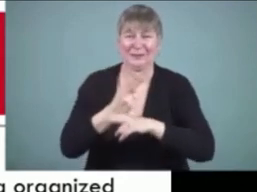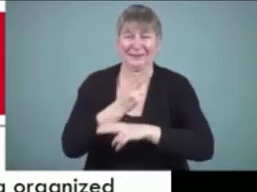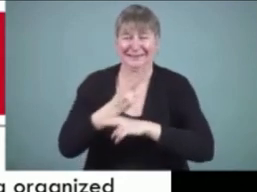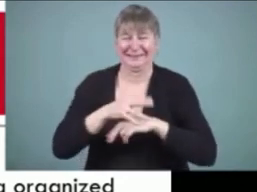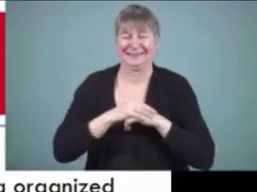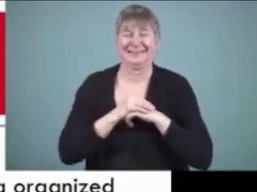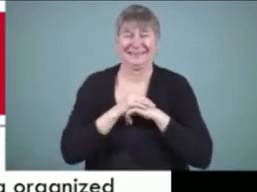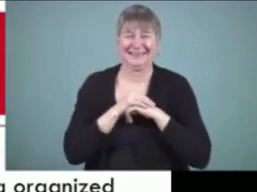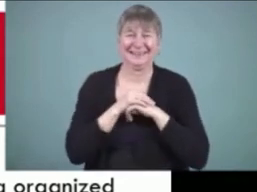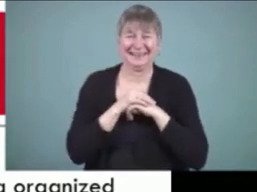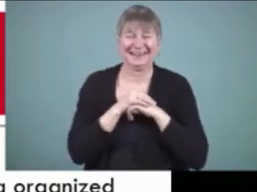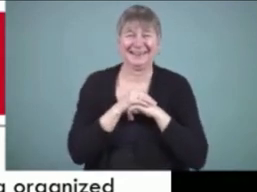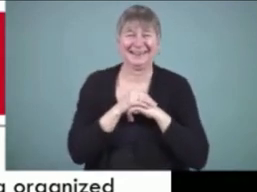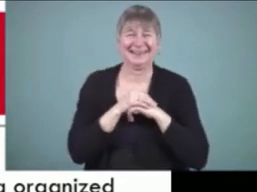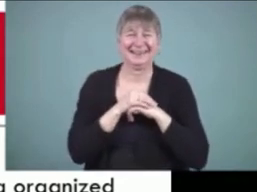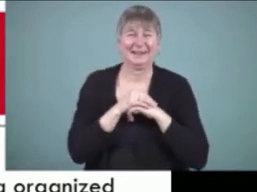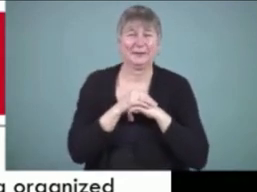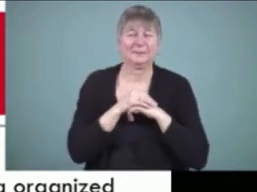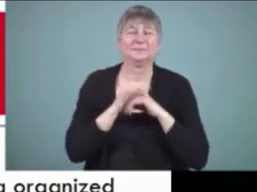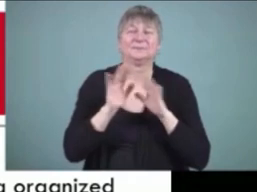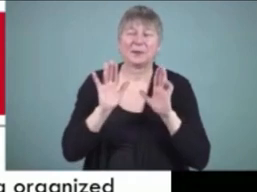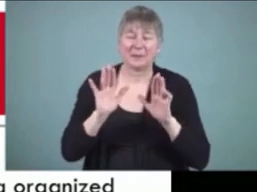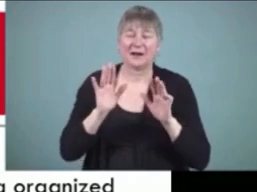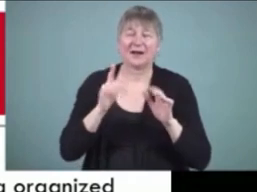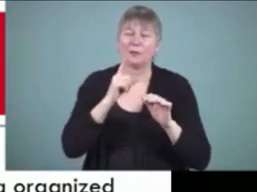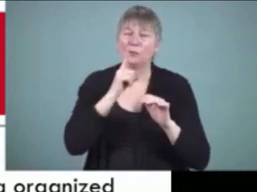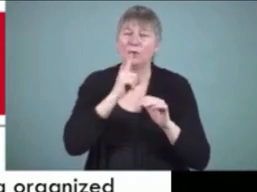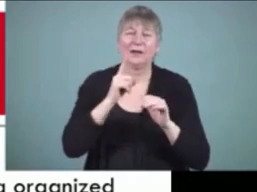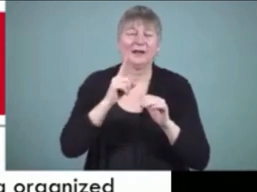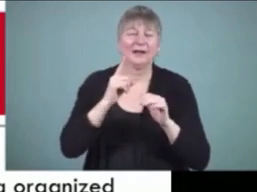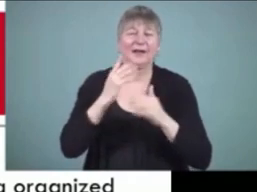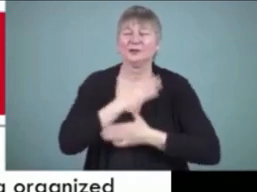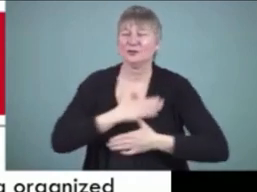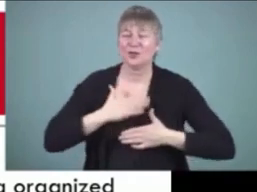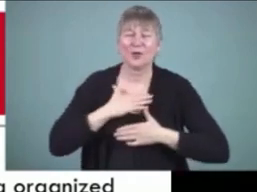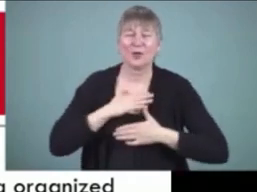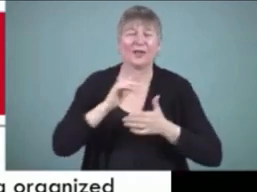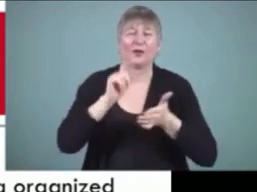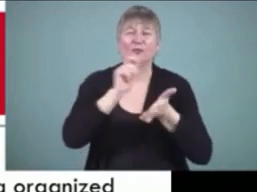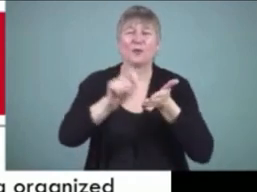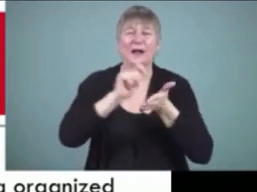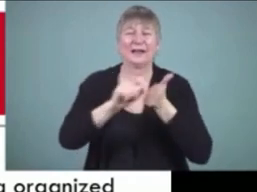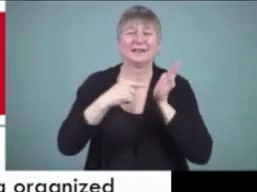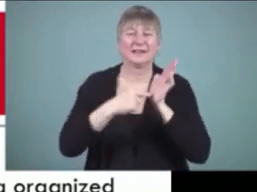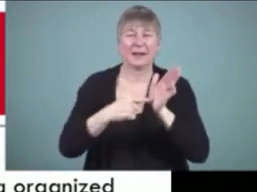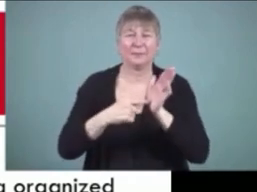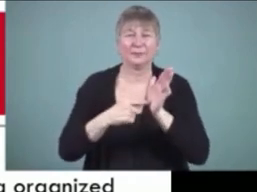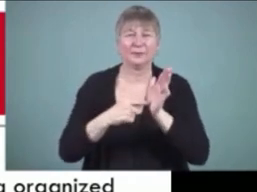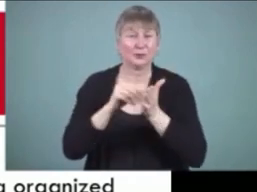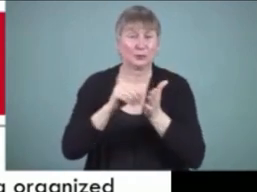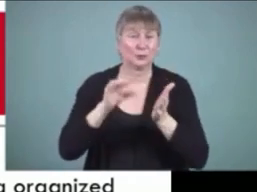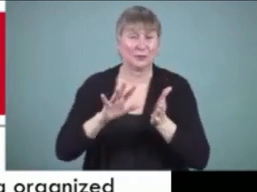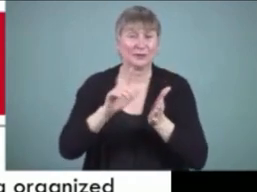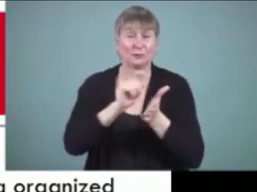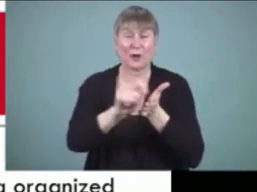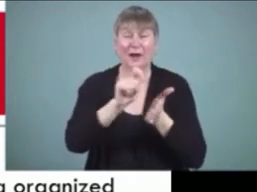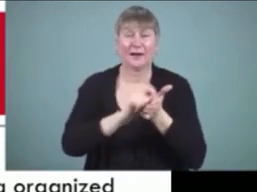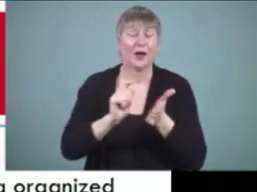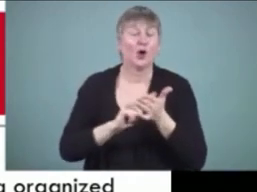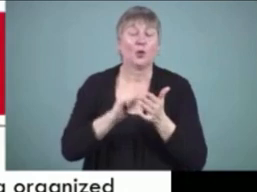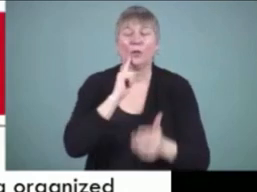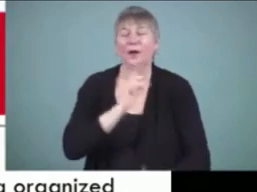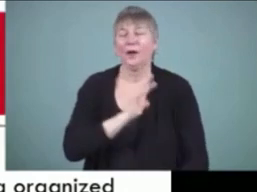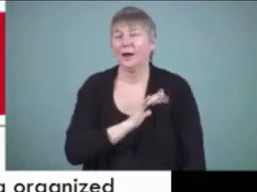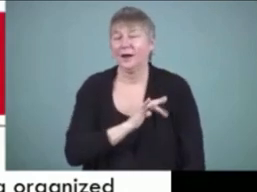um but uh i really really enjoyed the examples of writing examples from the students that was just both